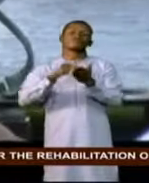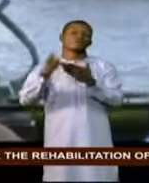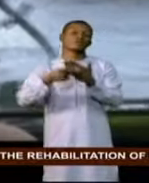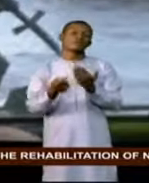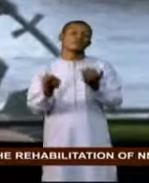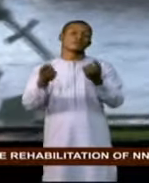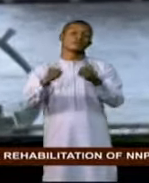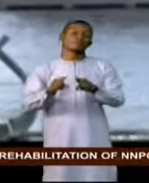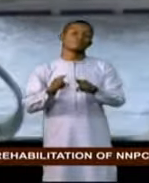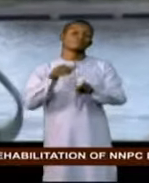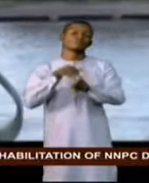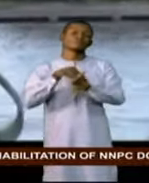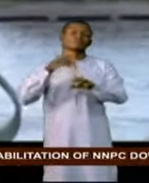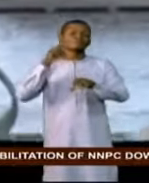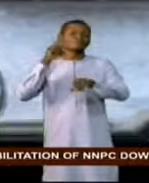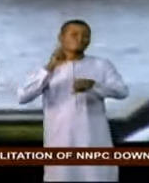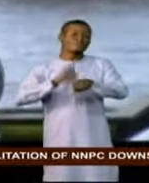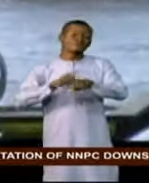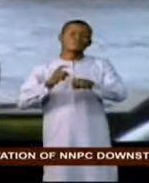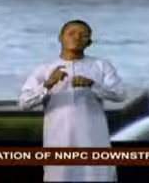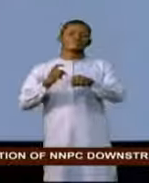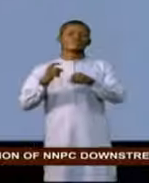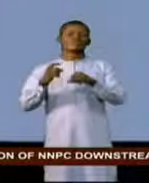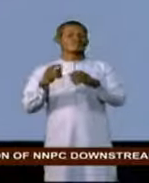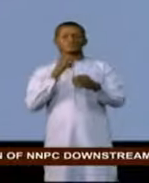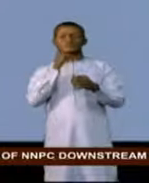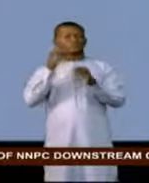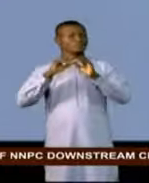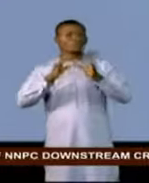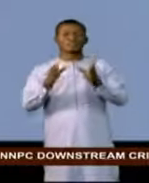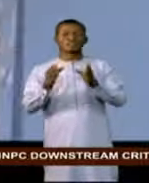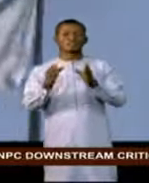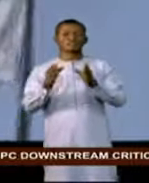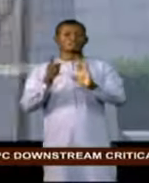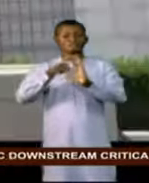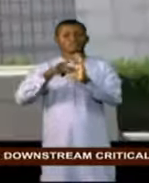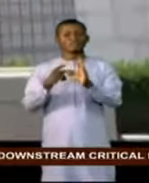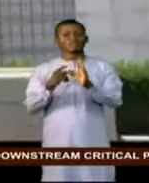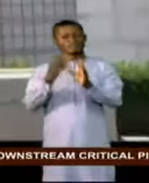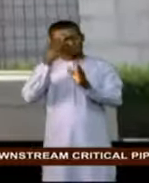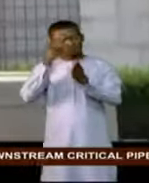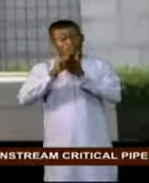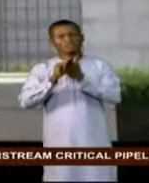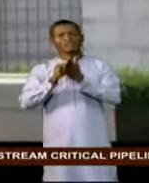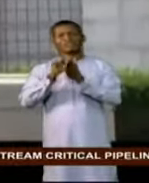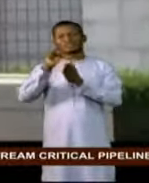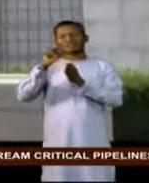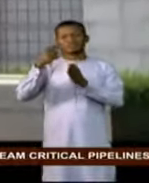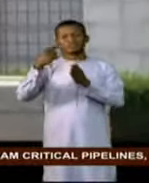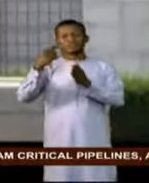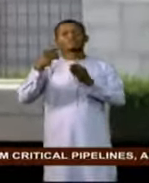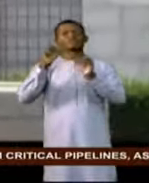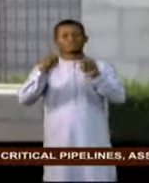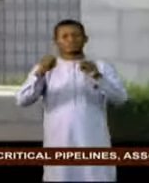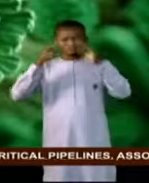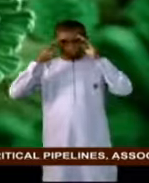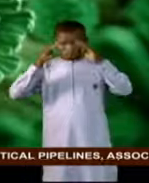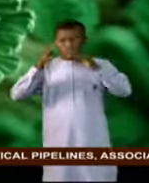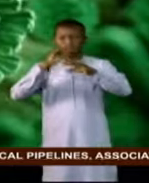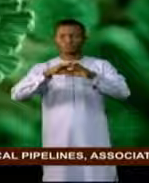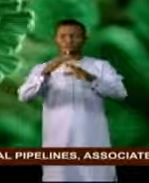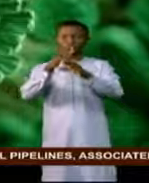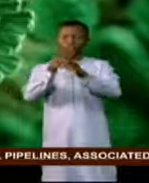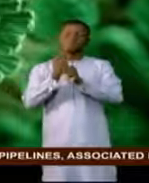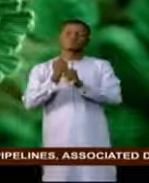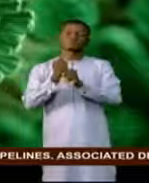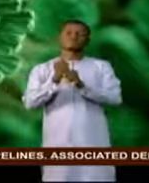of great uncertainty, participants believe that the SDGs can ensure the way forward to a strong recovery from